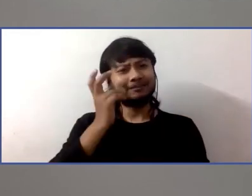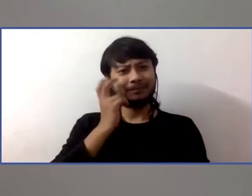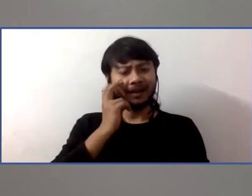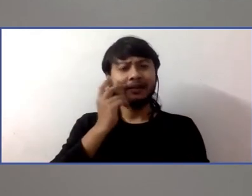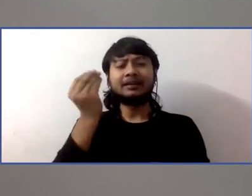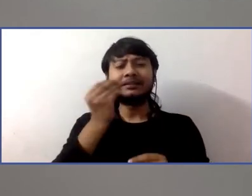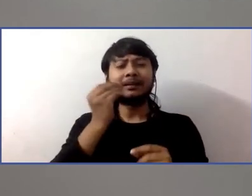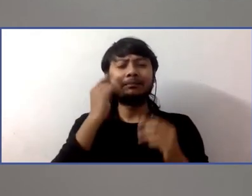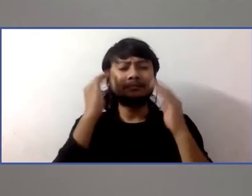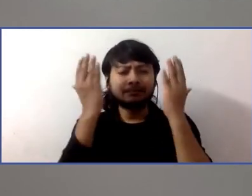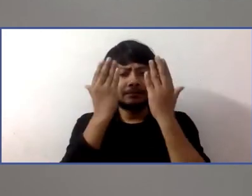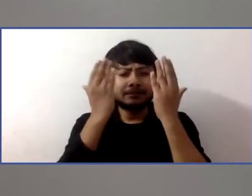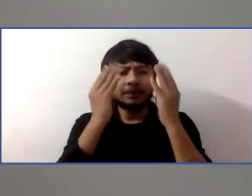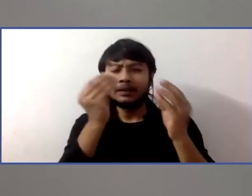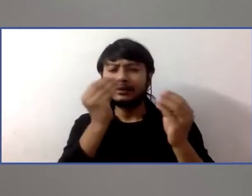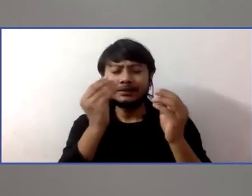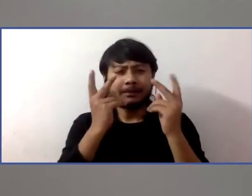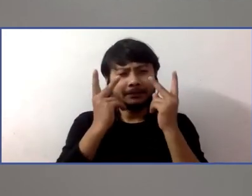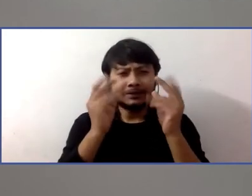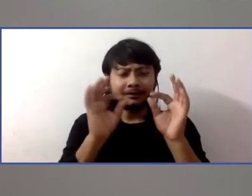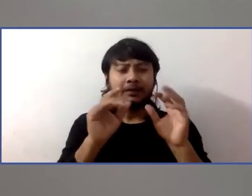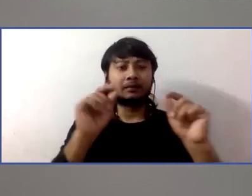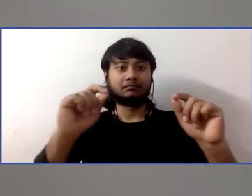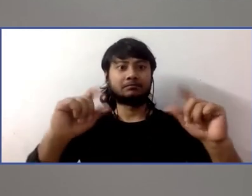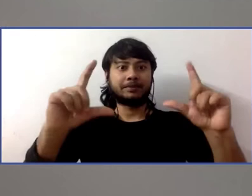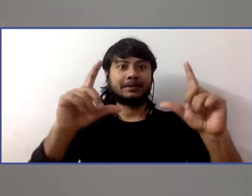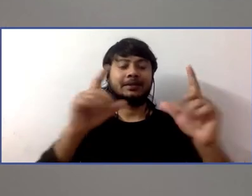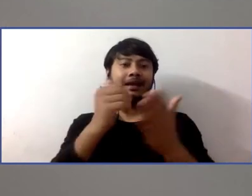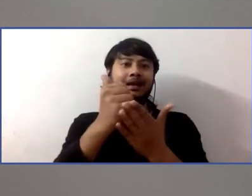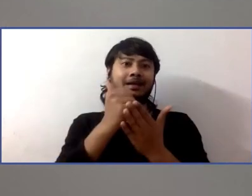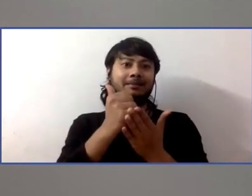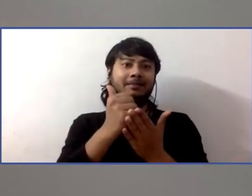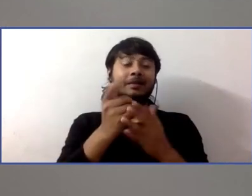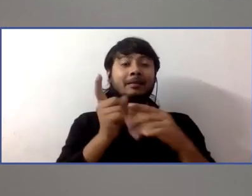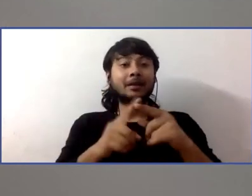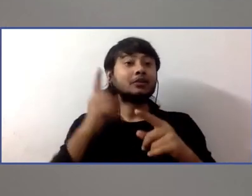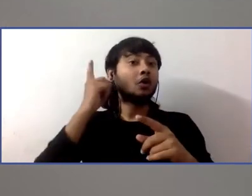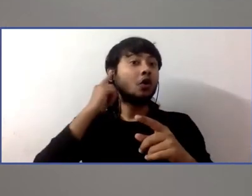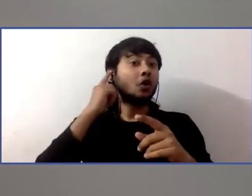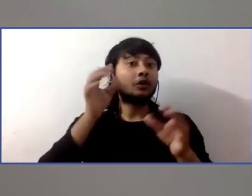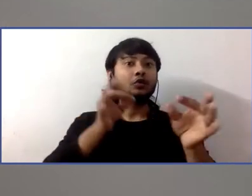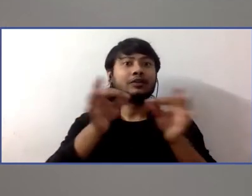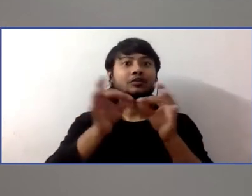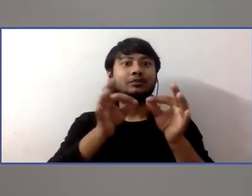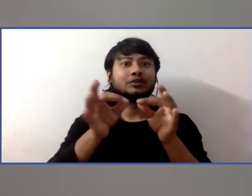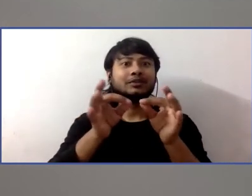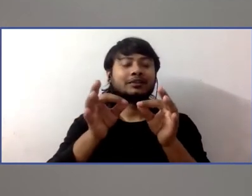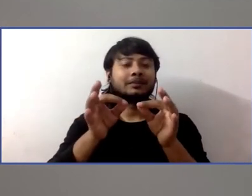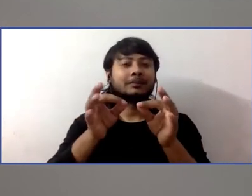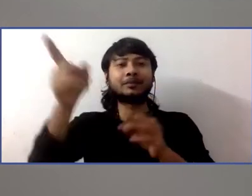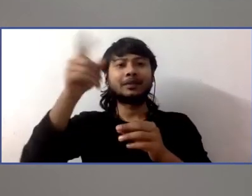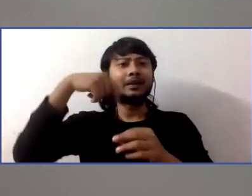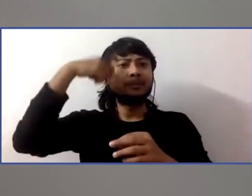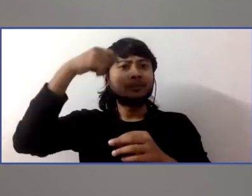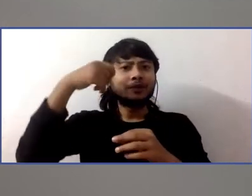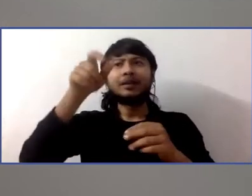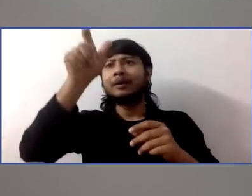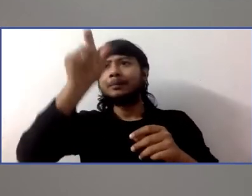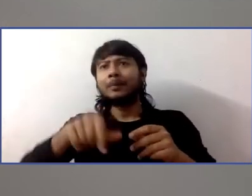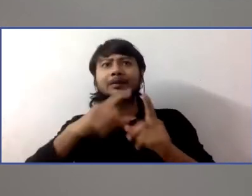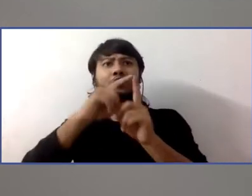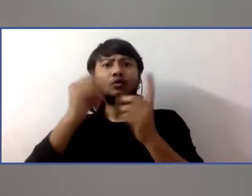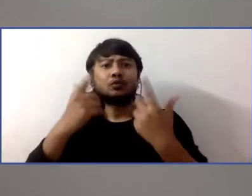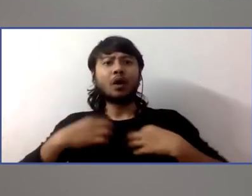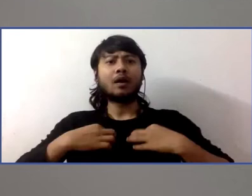We also had something called audio description. And that's something that I actually didn't know about prior to making this film. But audio description, audio